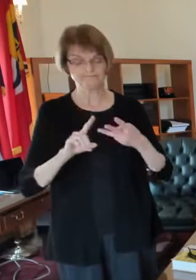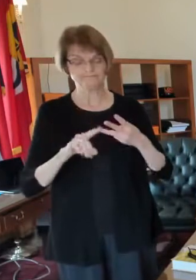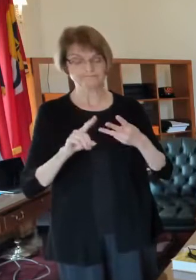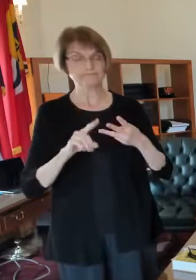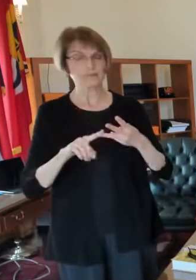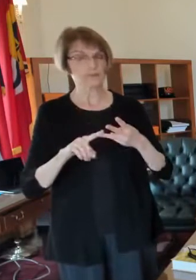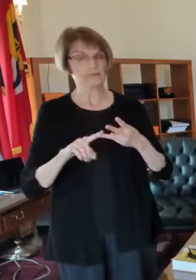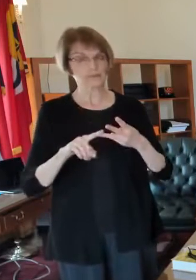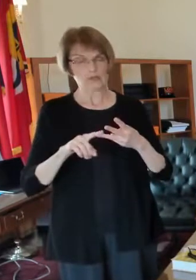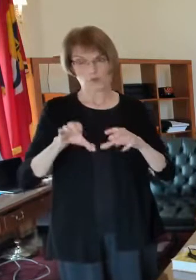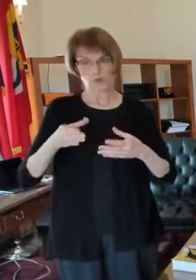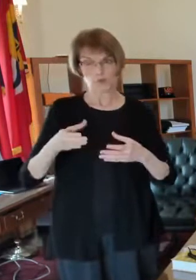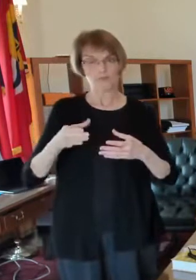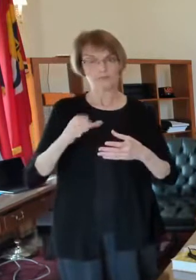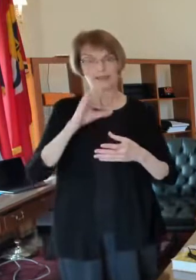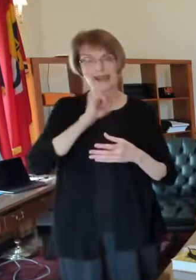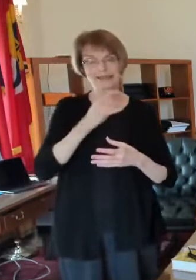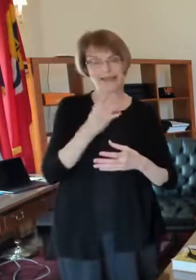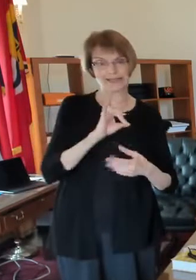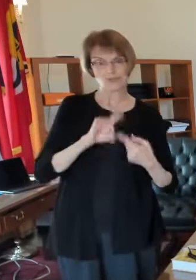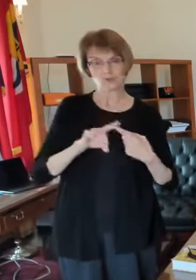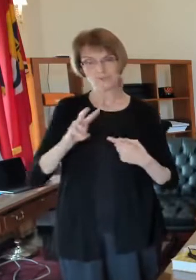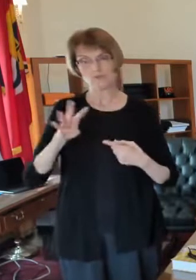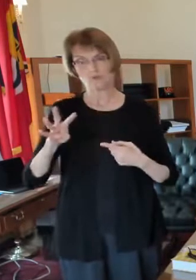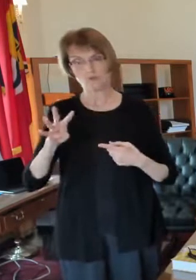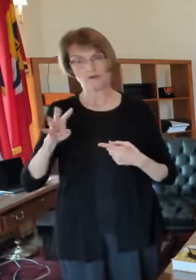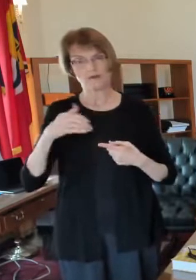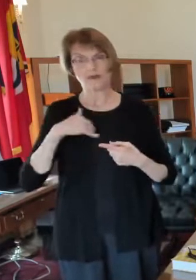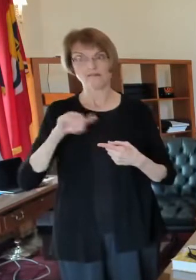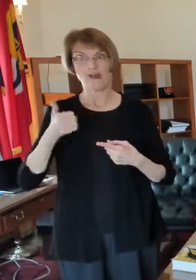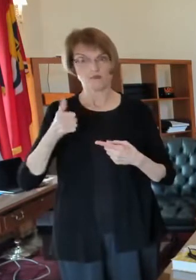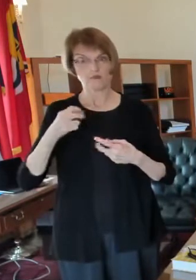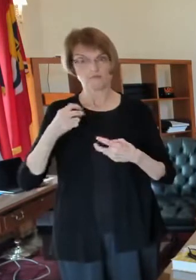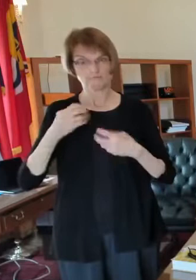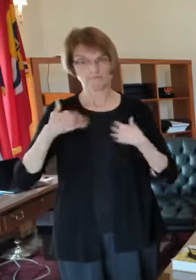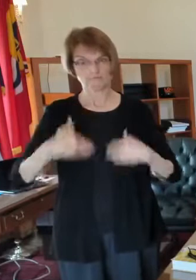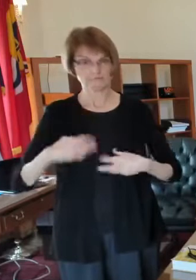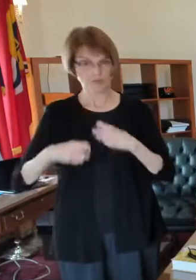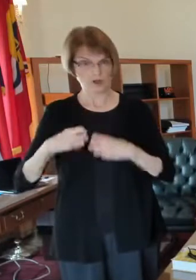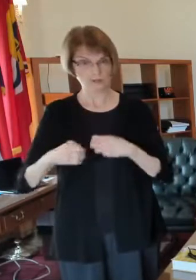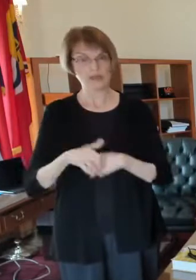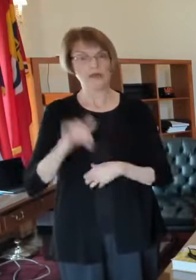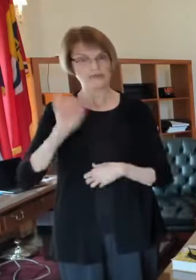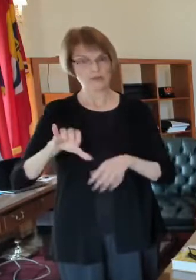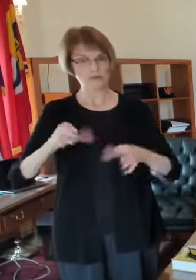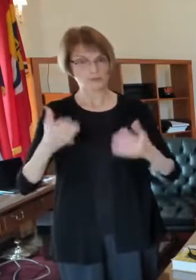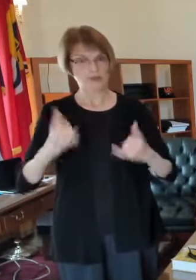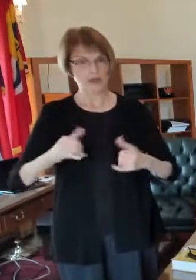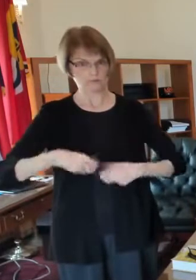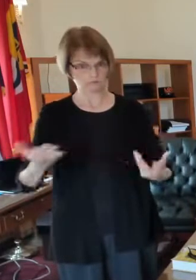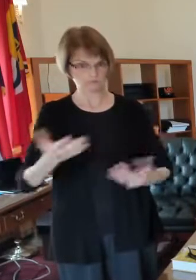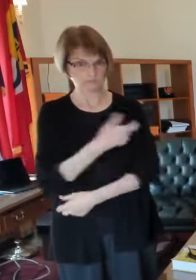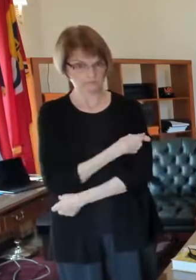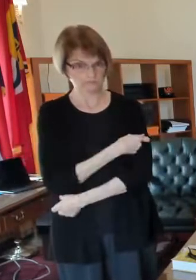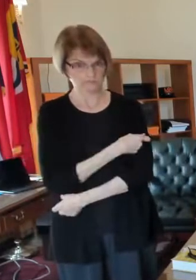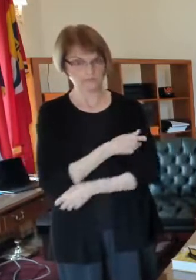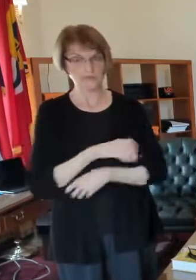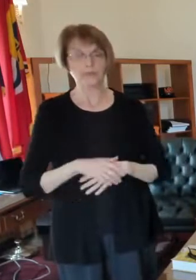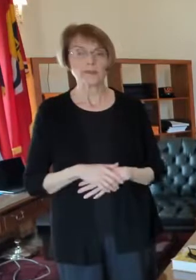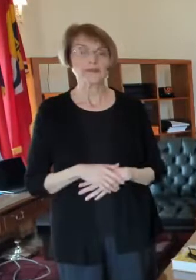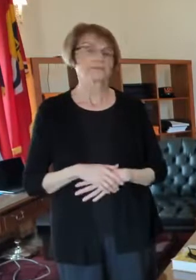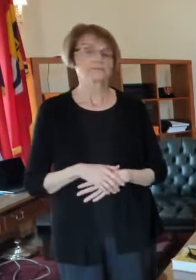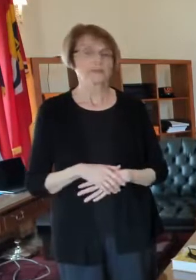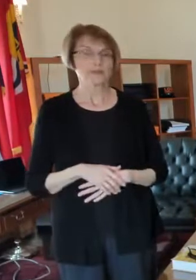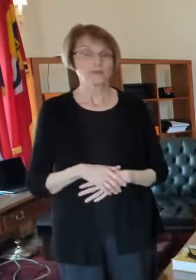who has an underlying health condition so that's the phase that we are in right now we still have uh